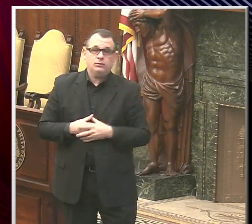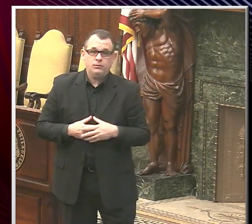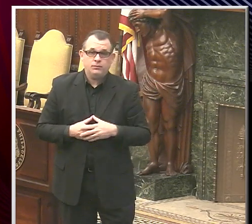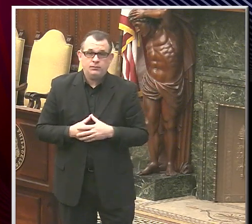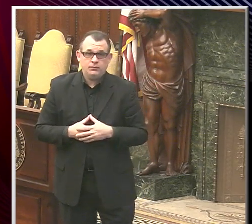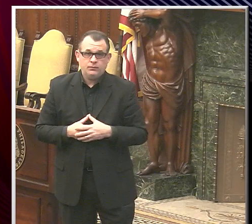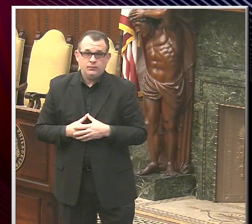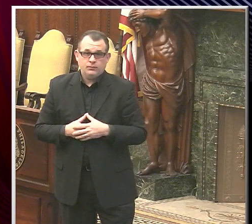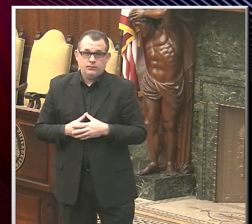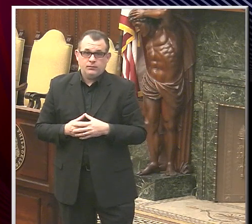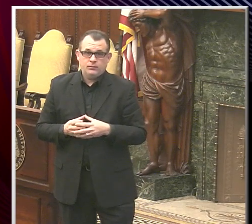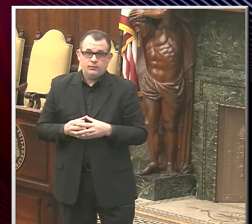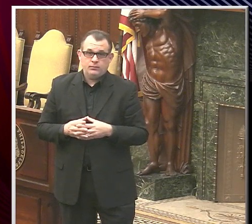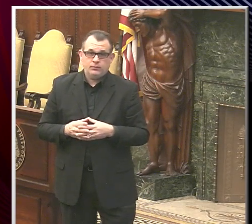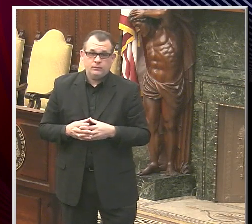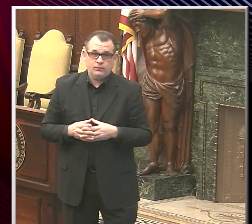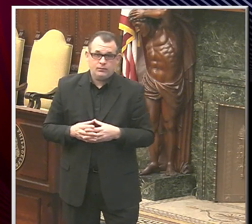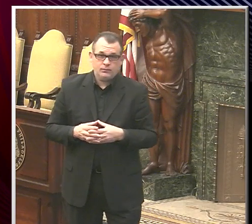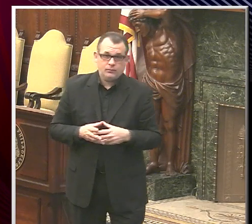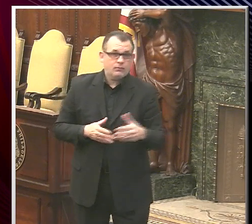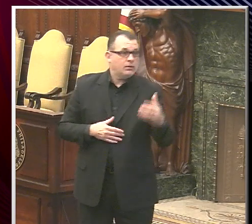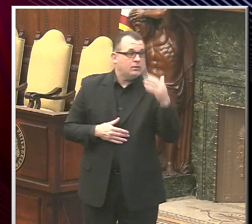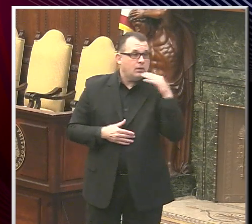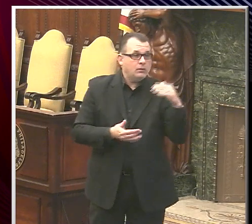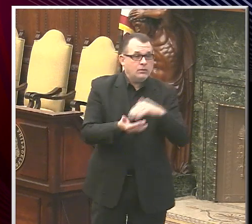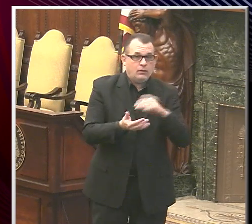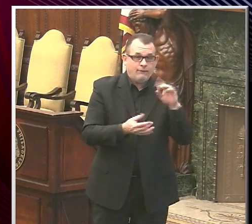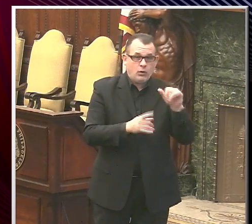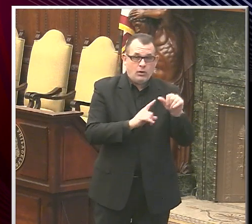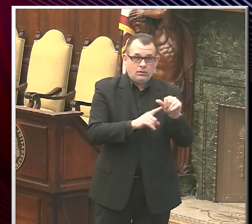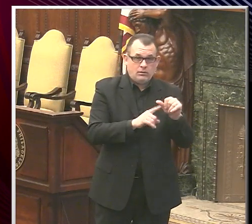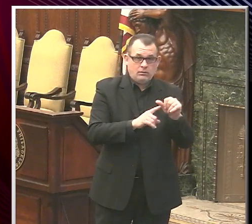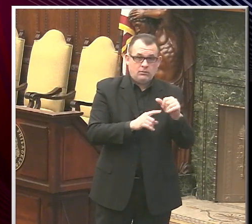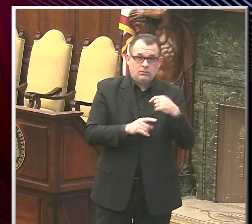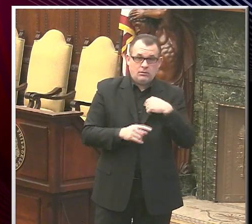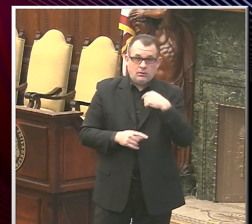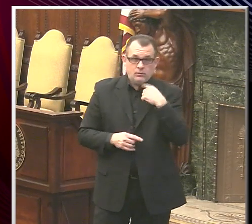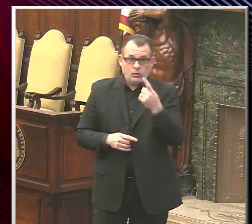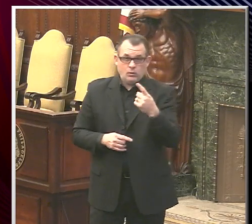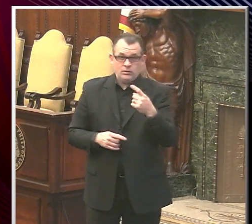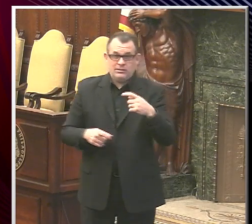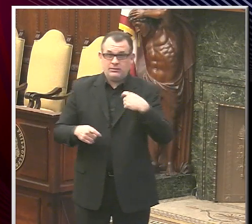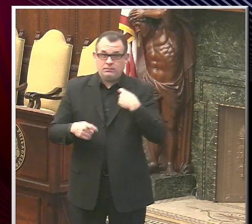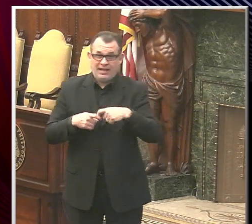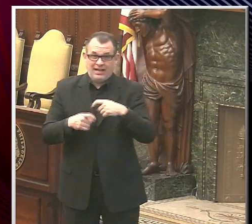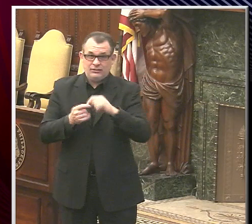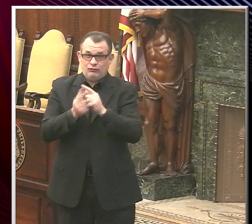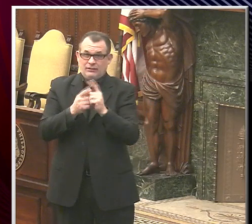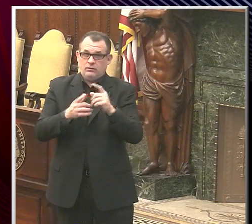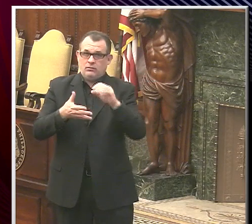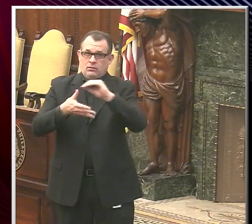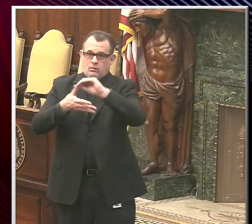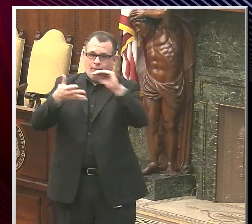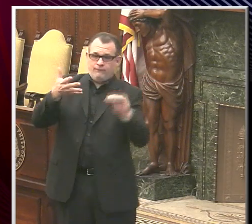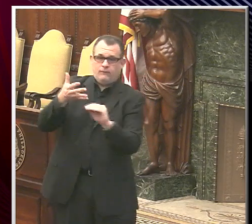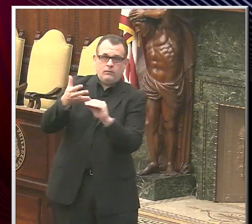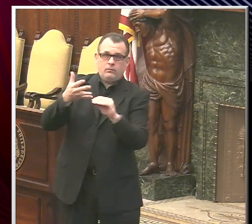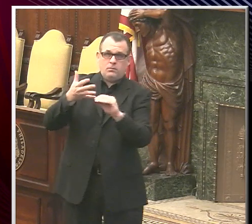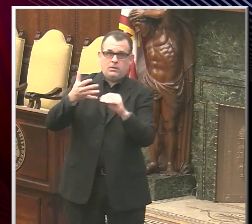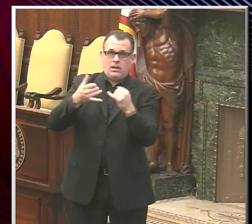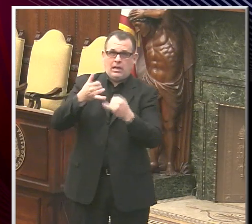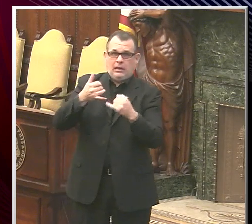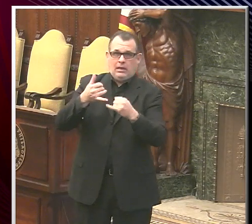All right. Thank you, Dr. Farley. And as I mentioned earlier, we are going to have Armando's translation of the mayor's